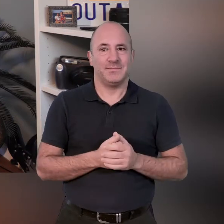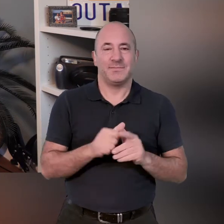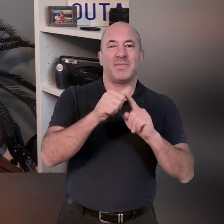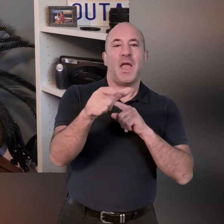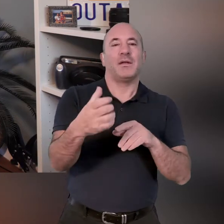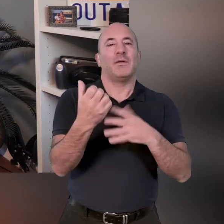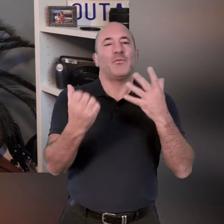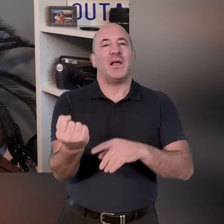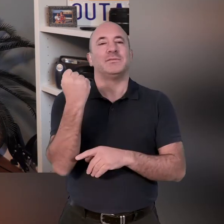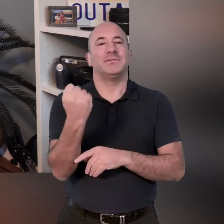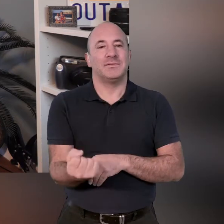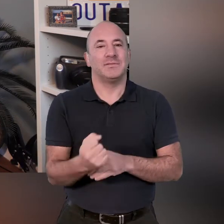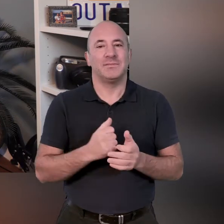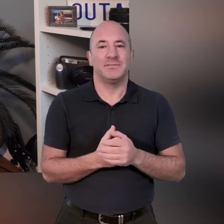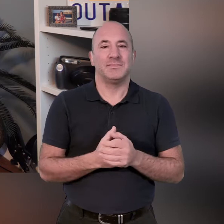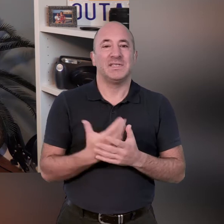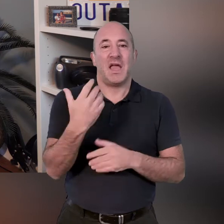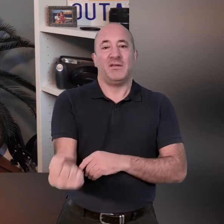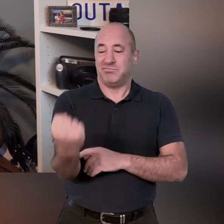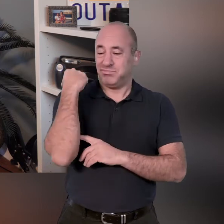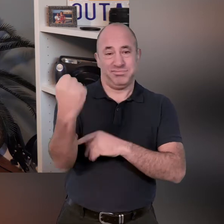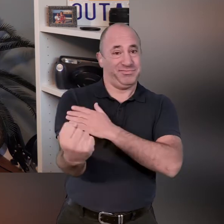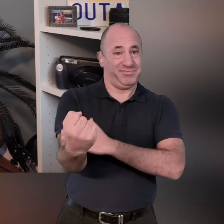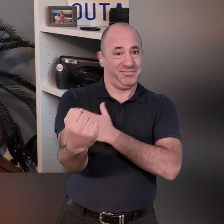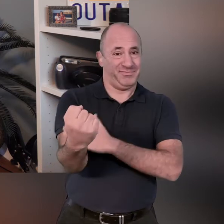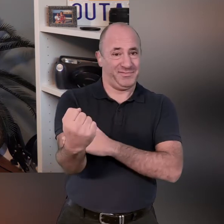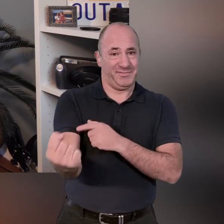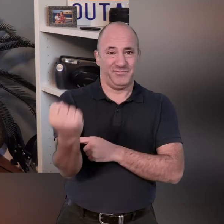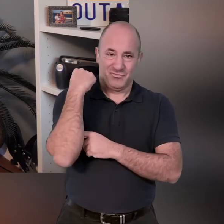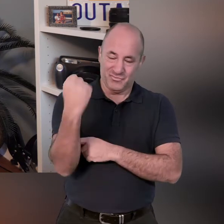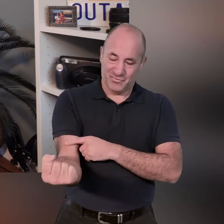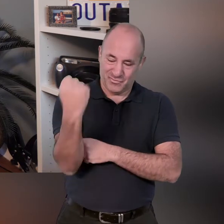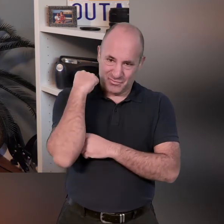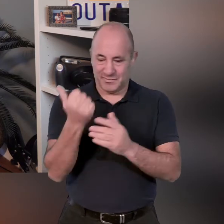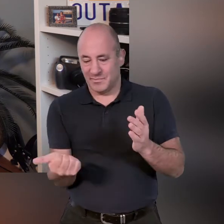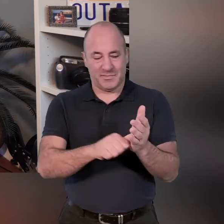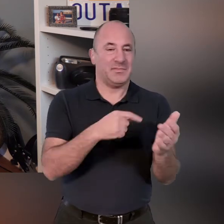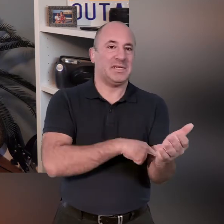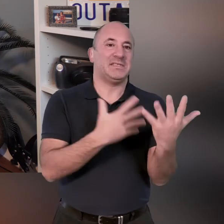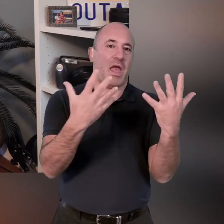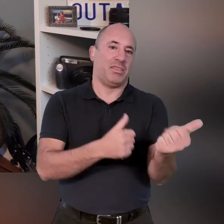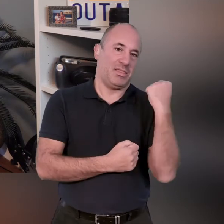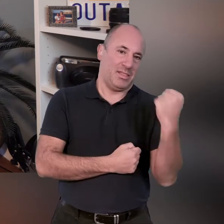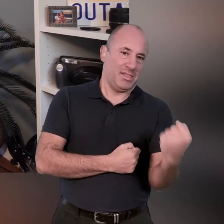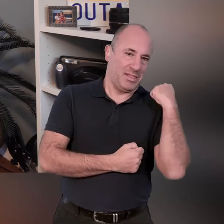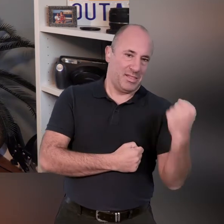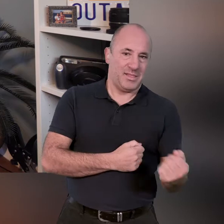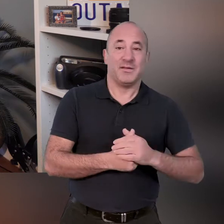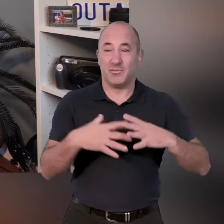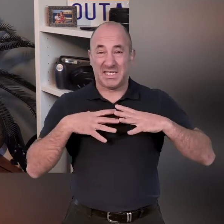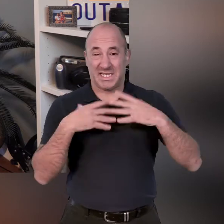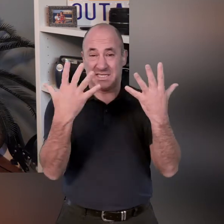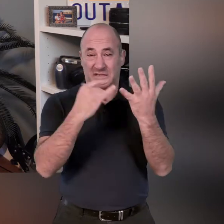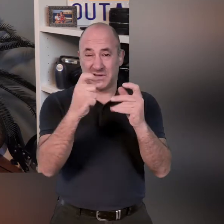the dumbbells we're going to do 10 bicep curls on one side and then 10 bicep curls on the other side we're going to go